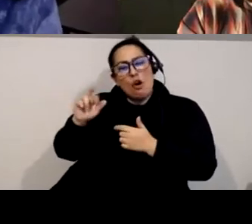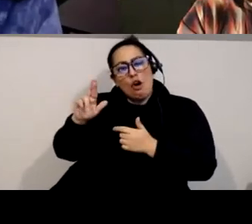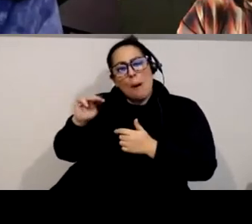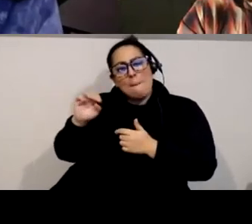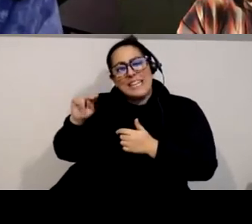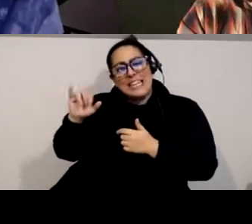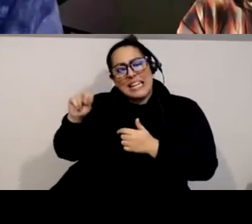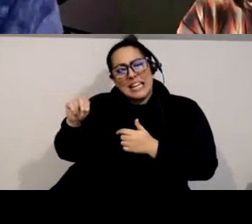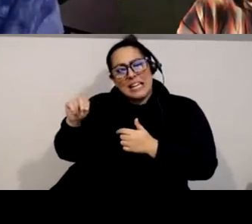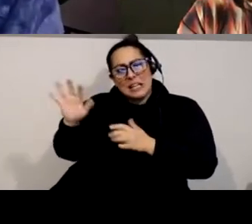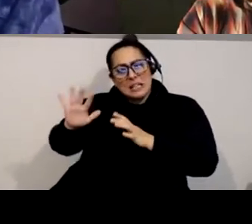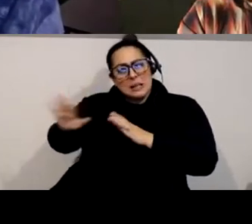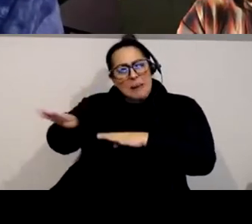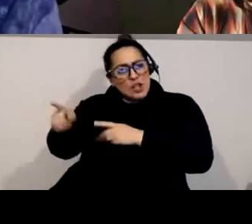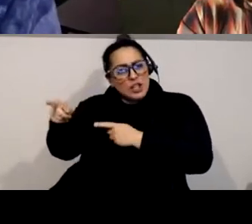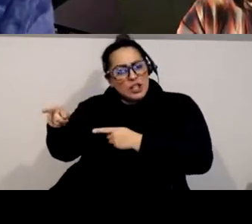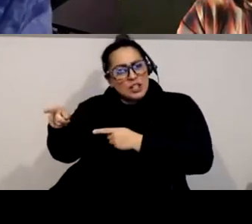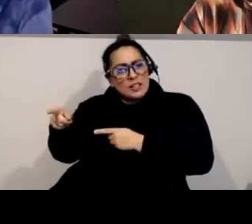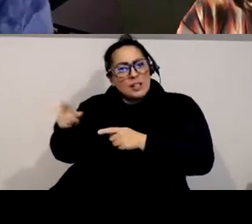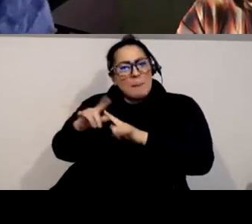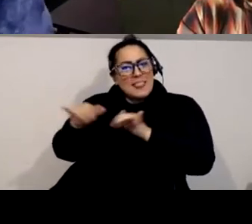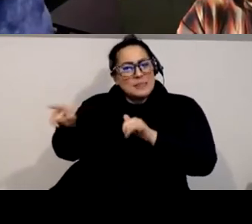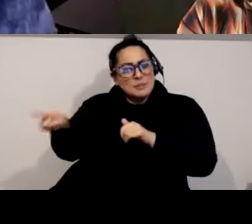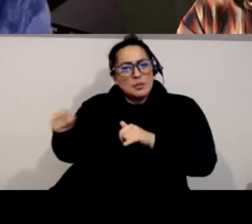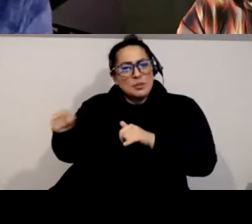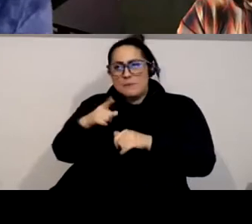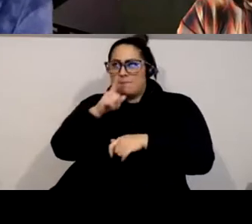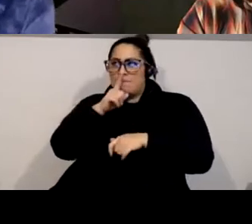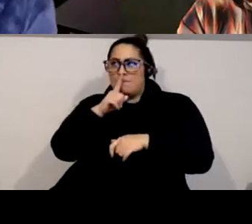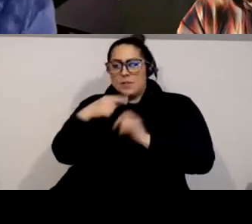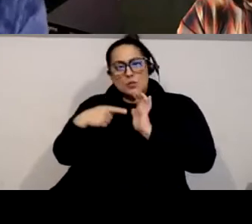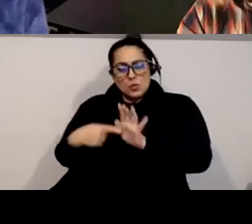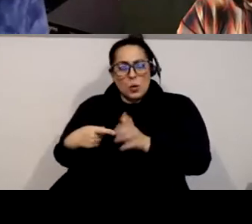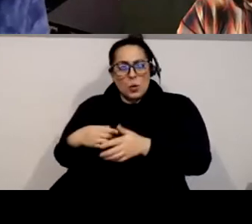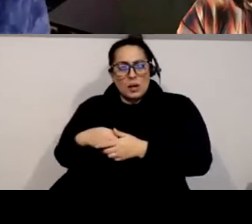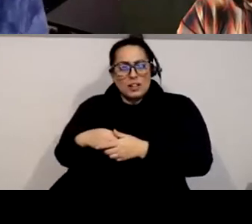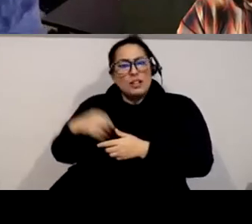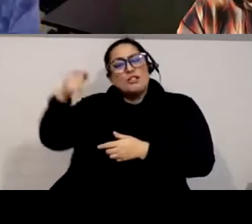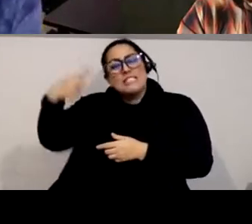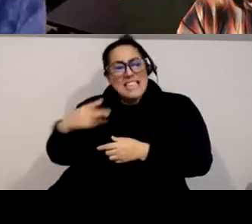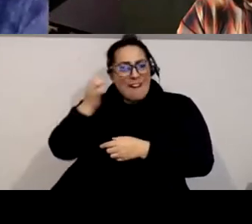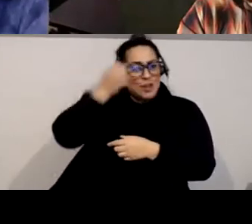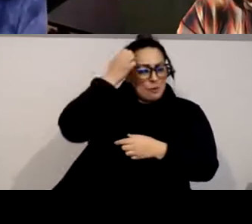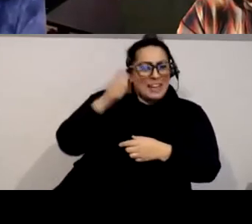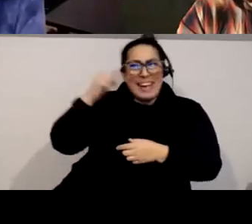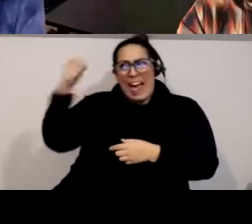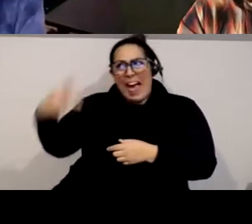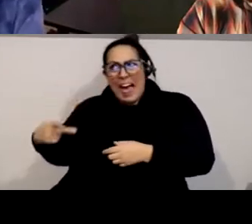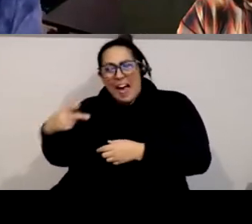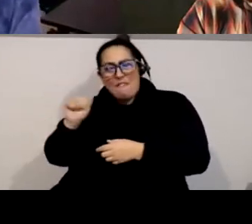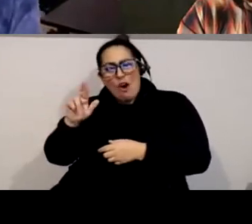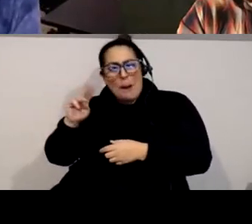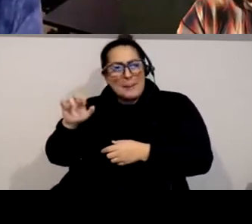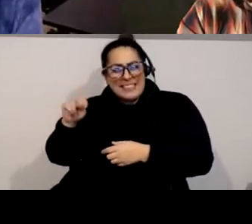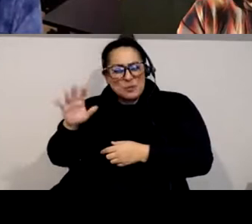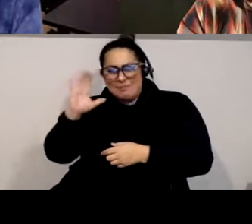opposed to like no one ever seems to know she's also like this sort of european mayflower half of her or something but there's this idea